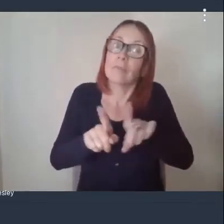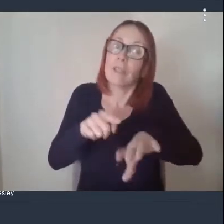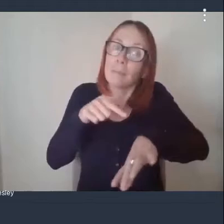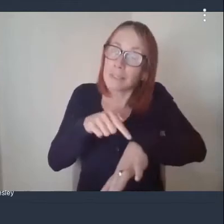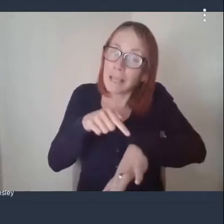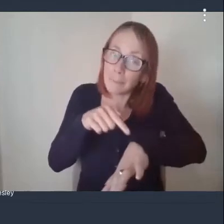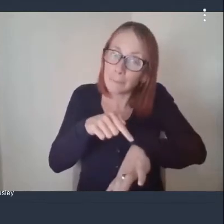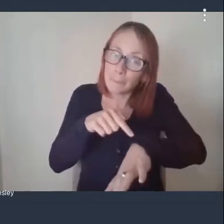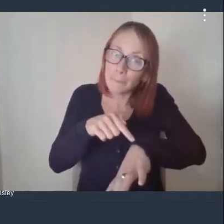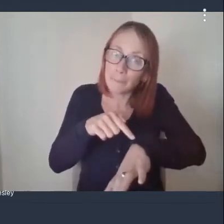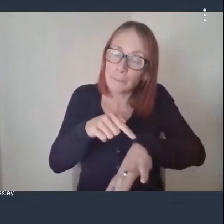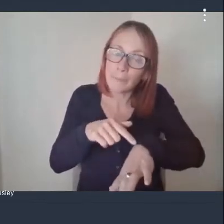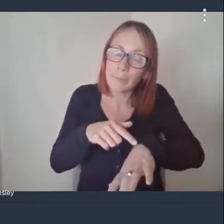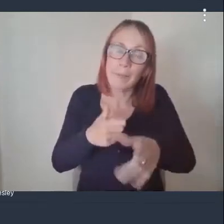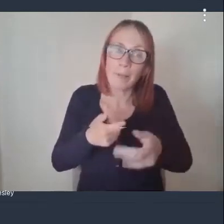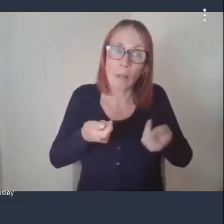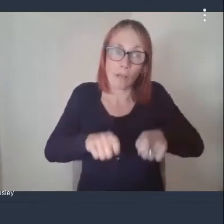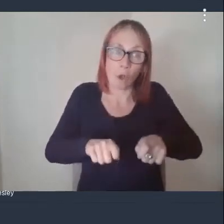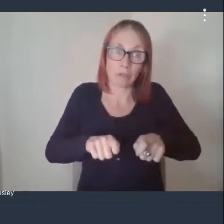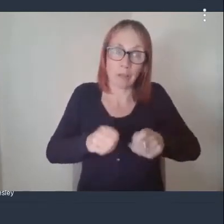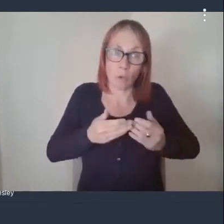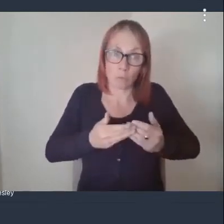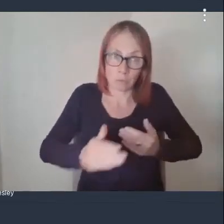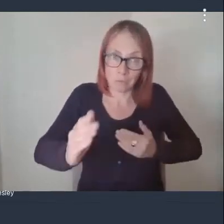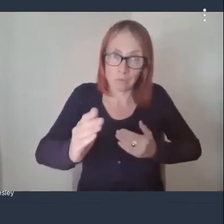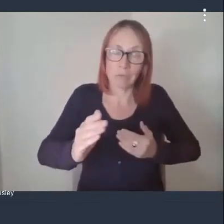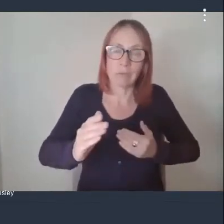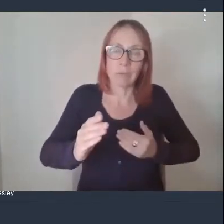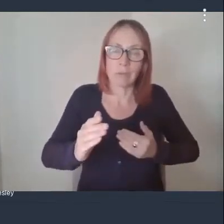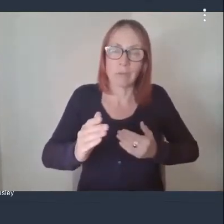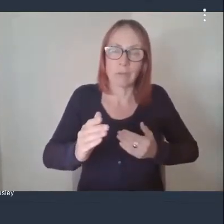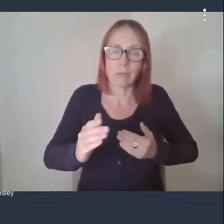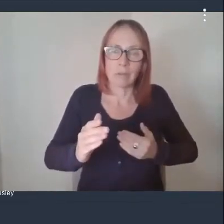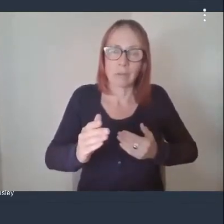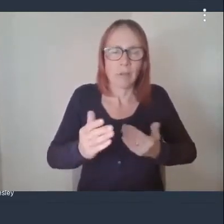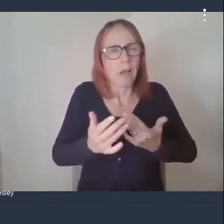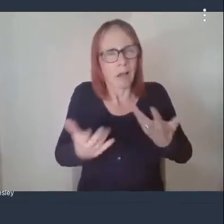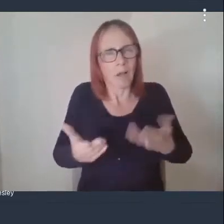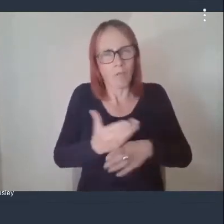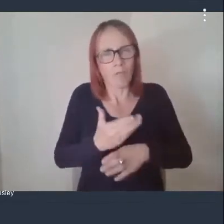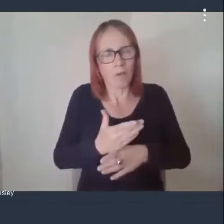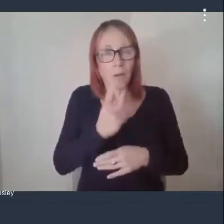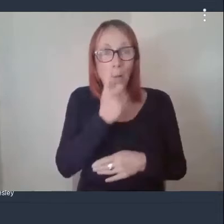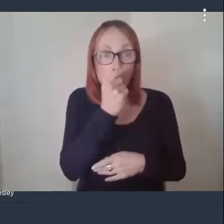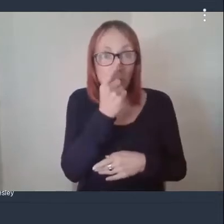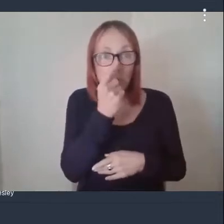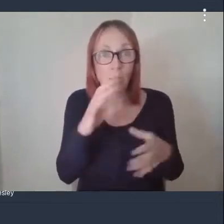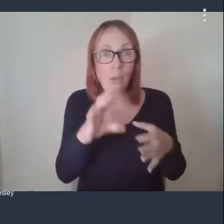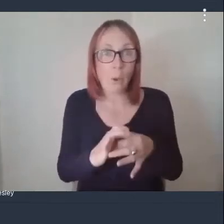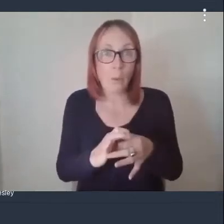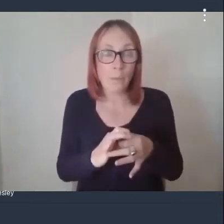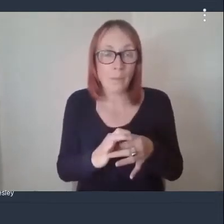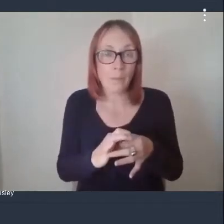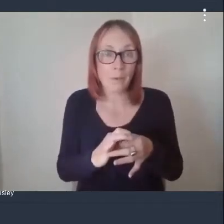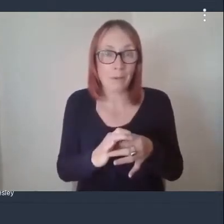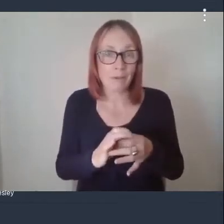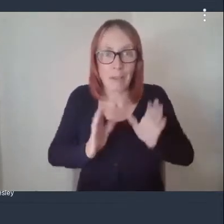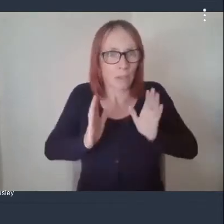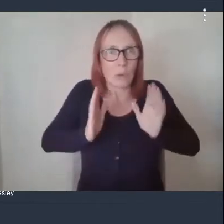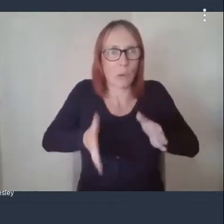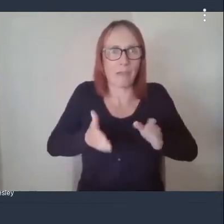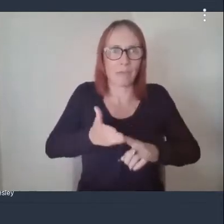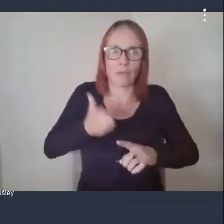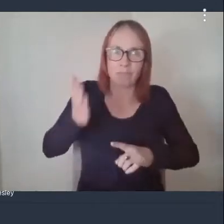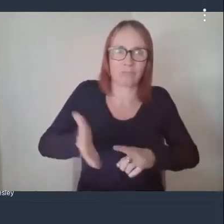now since lockdown is there's this thing about actually a lot more work can be done remotely maybe it doesn't require to travel so